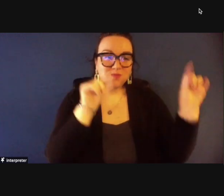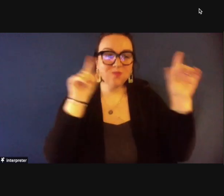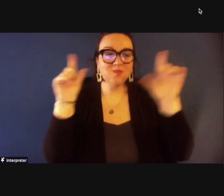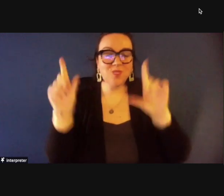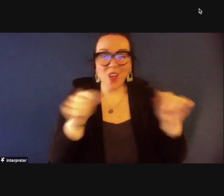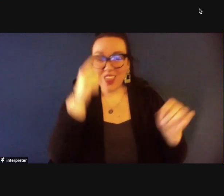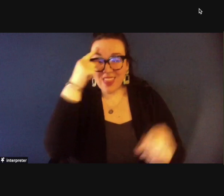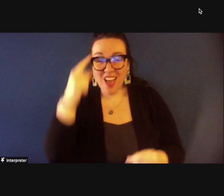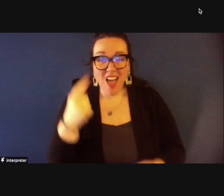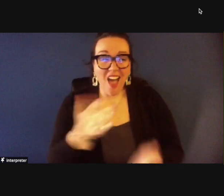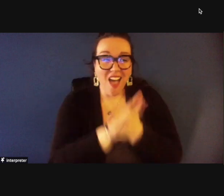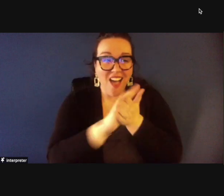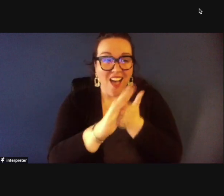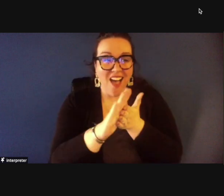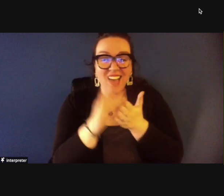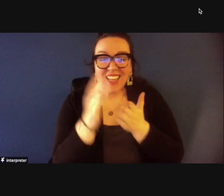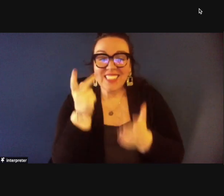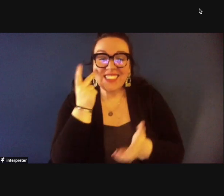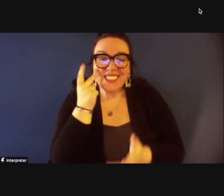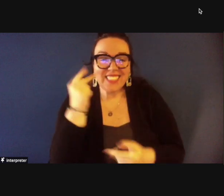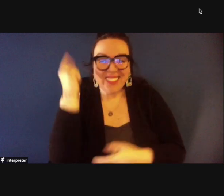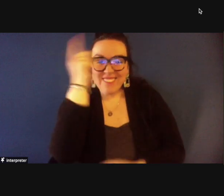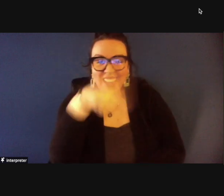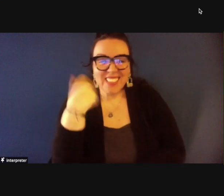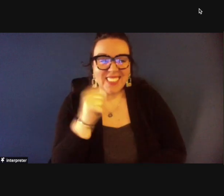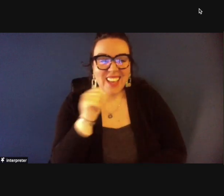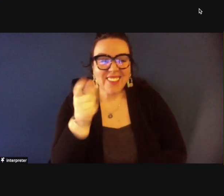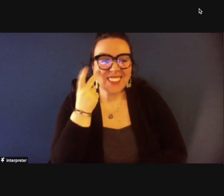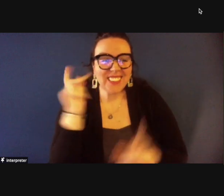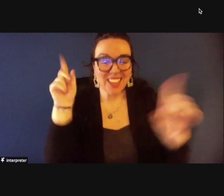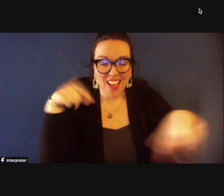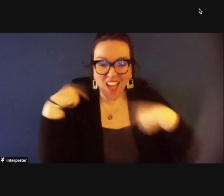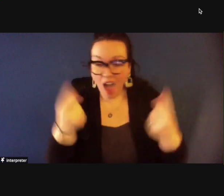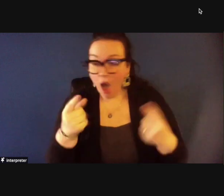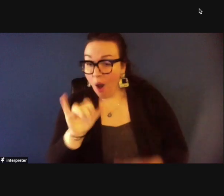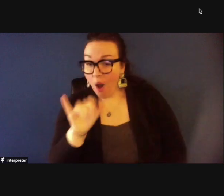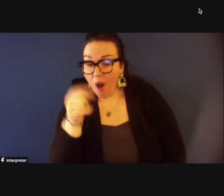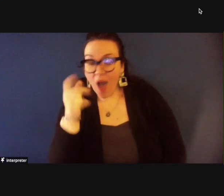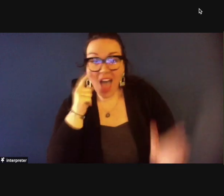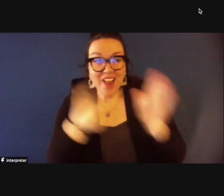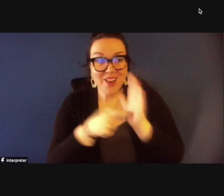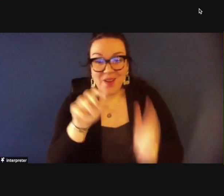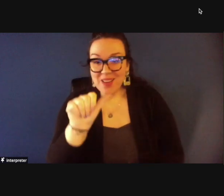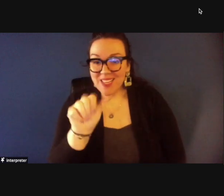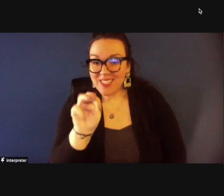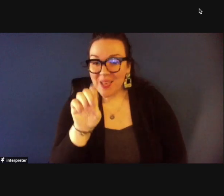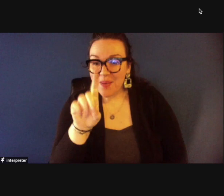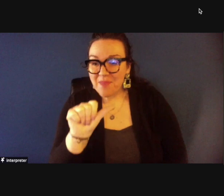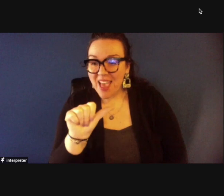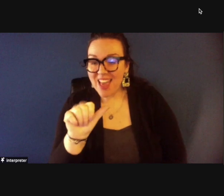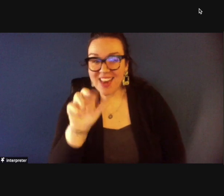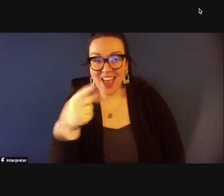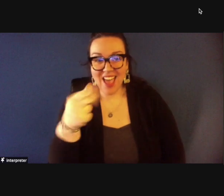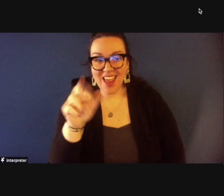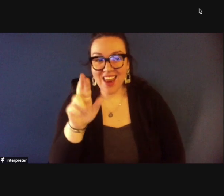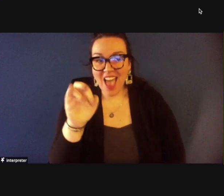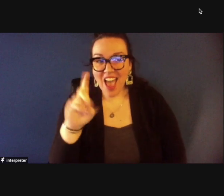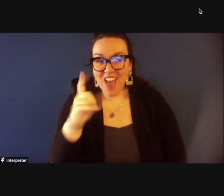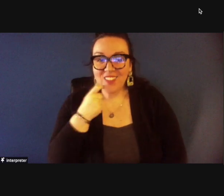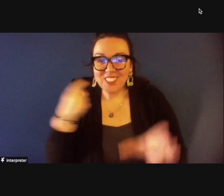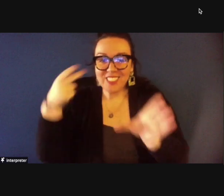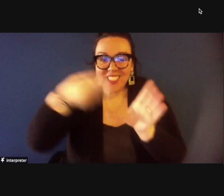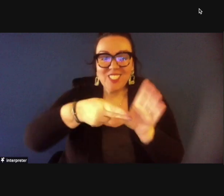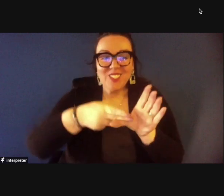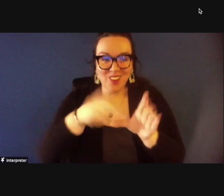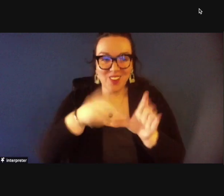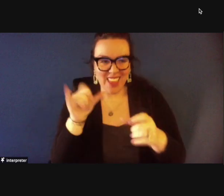we haven't been seeing for a while i see that amanda and harold just got on i have pictures of each of them so they can look for themselves in